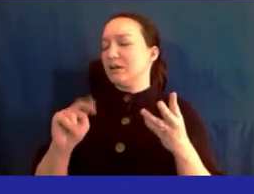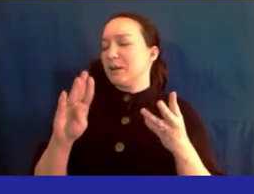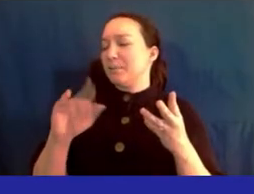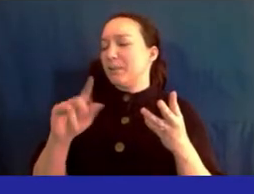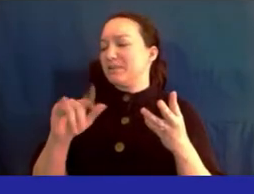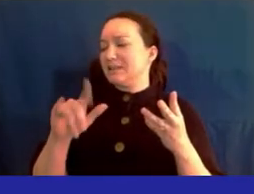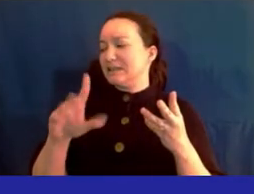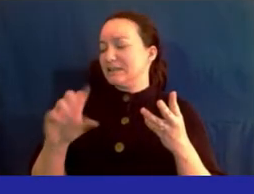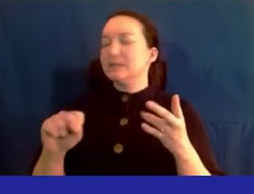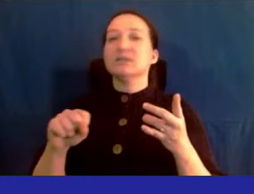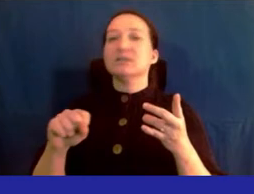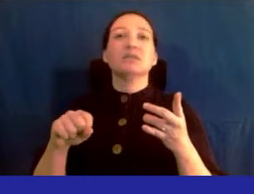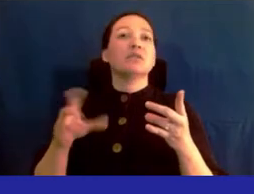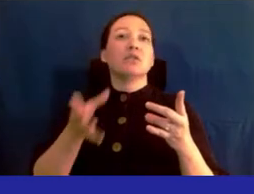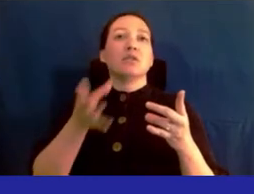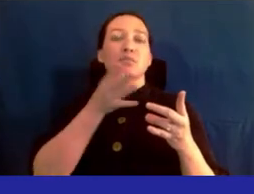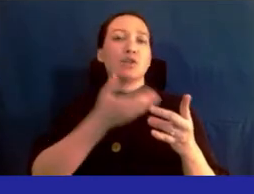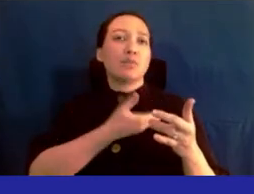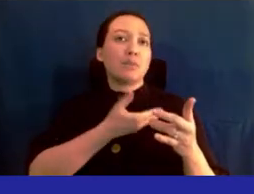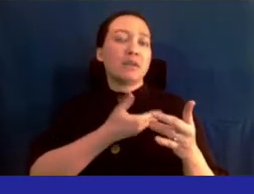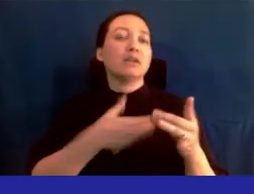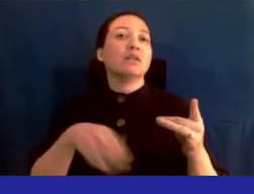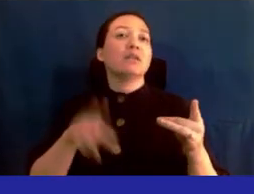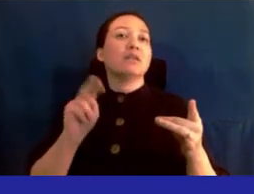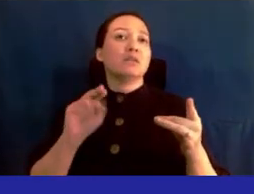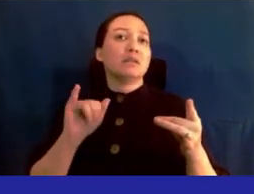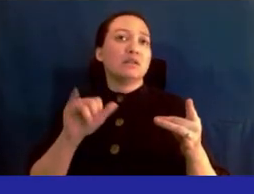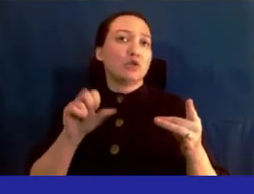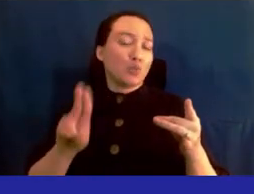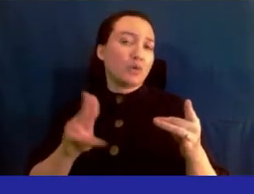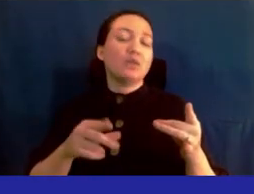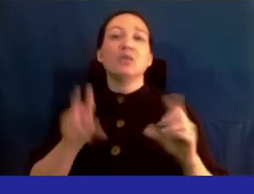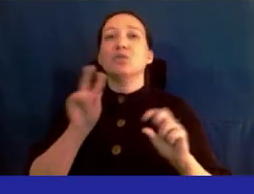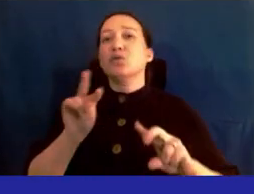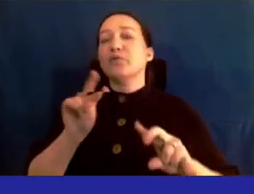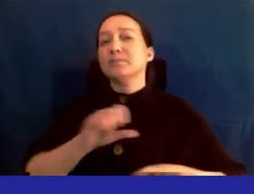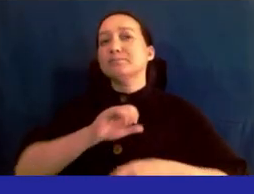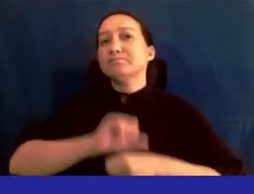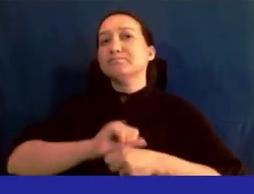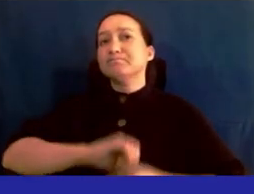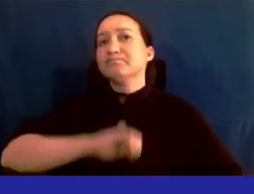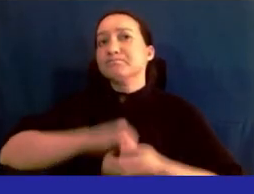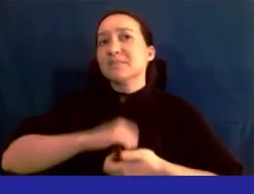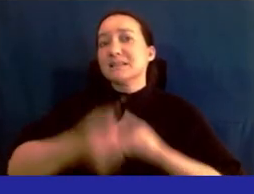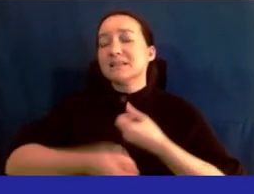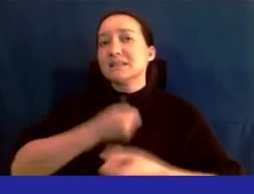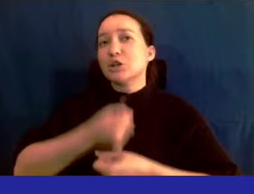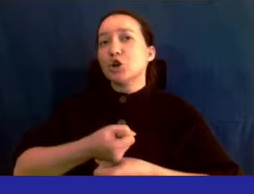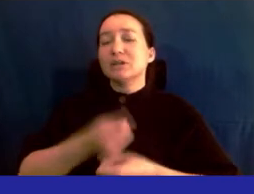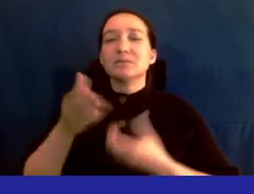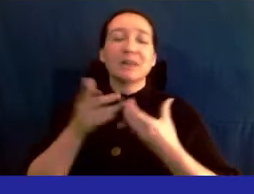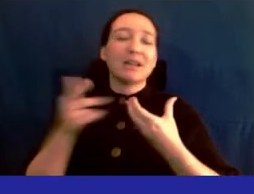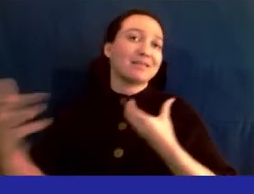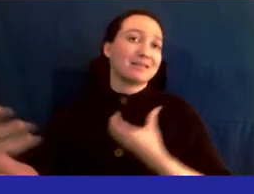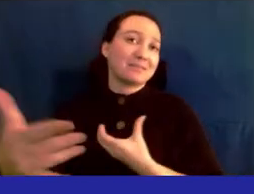Mother Baby, and the NICU. We look forward to continue our collaboration with you this year and beyond.